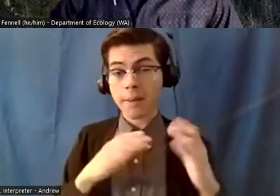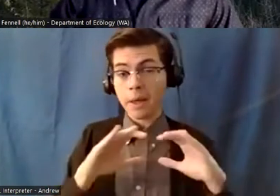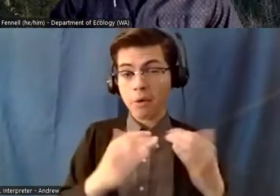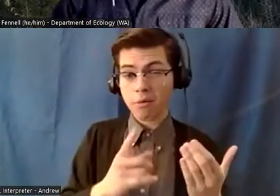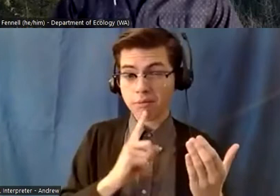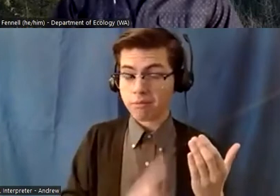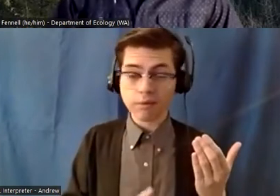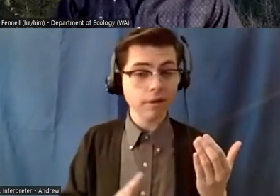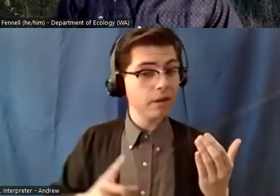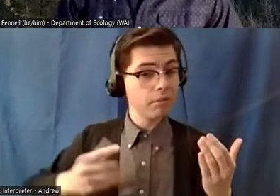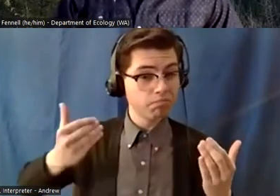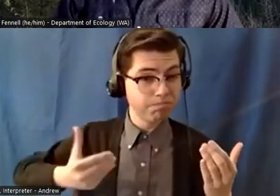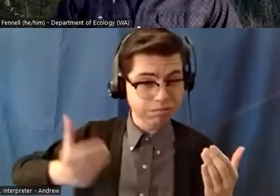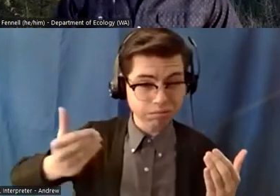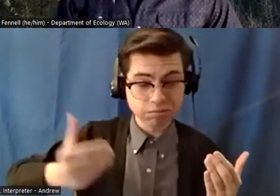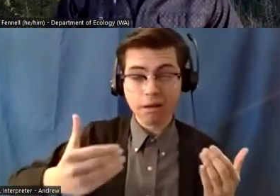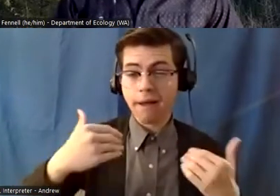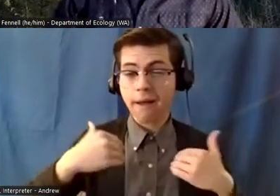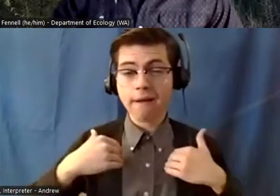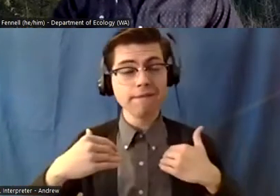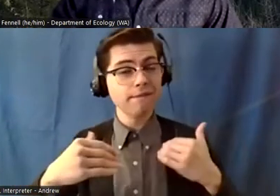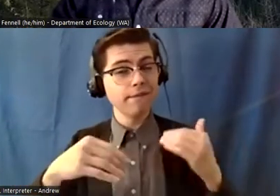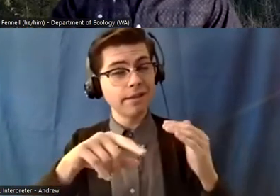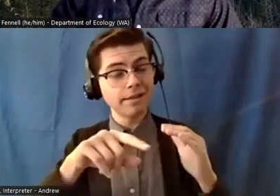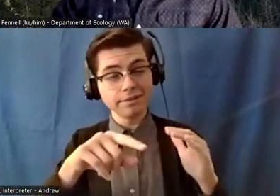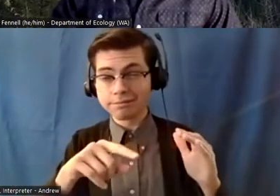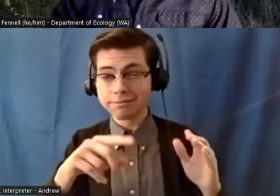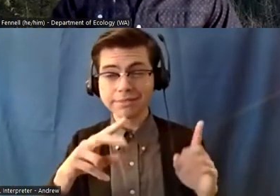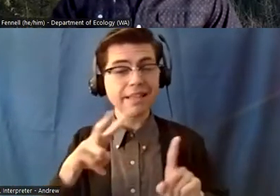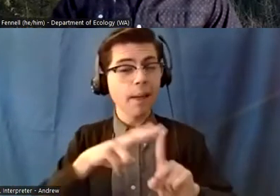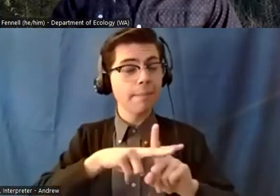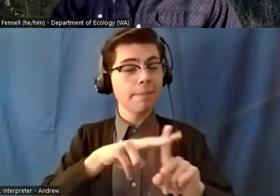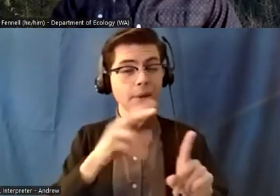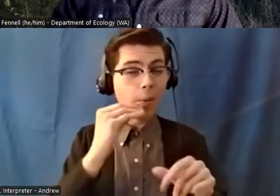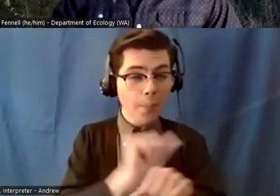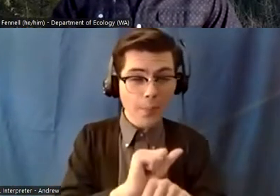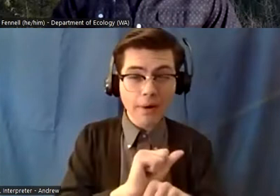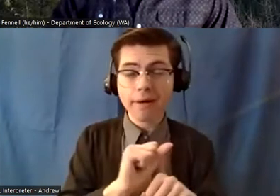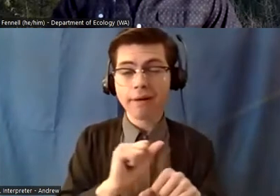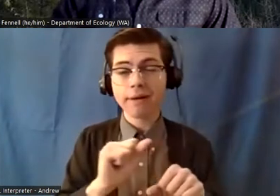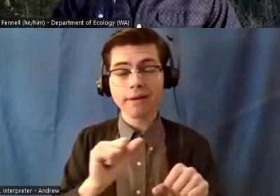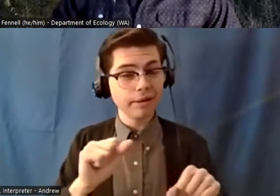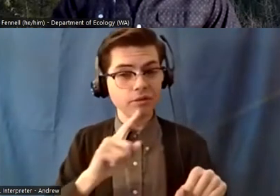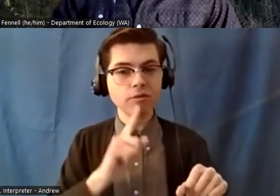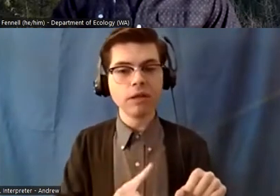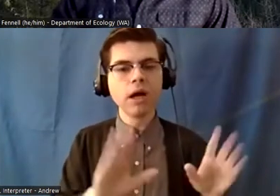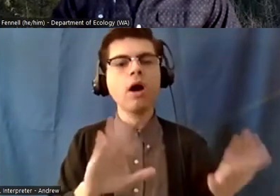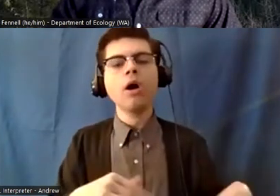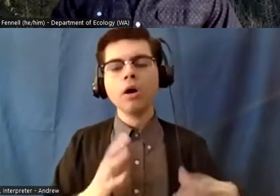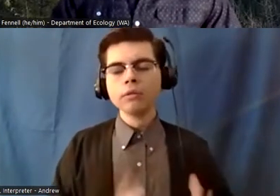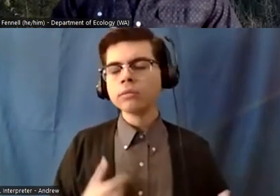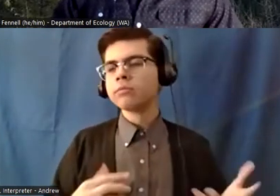assignment there's always something due and it doesn't really ever let up um so just being kind of realistic about what i can accomplish on any given